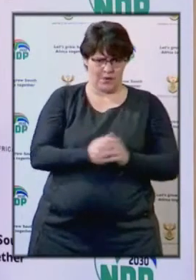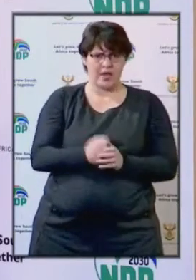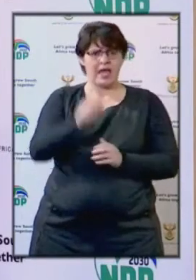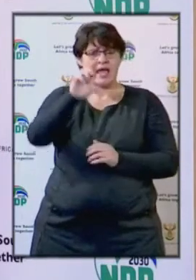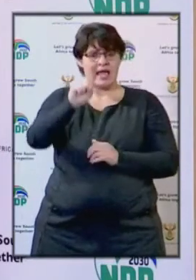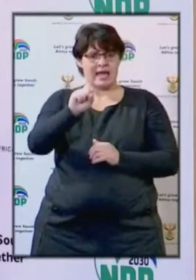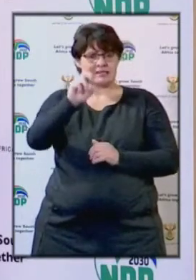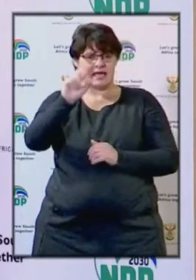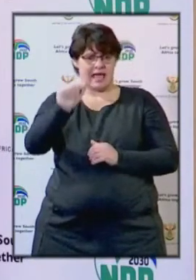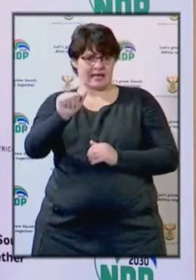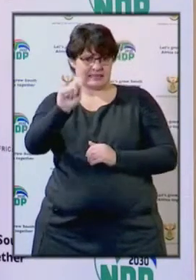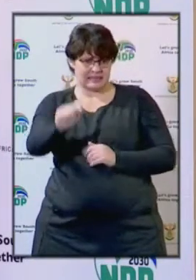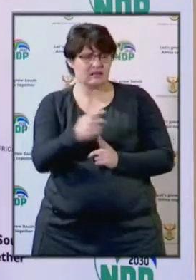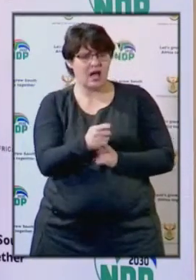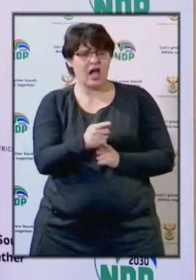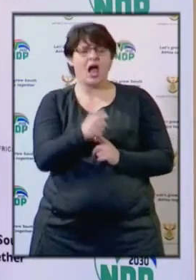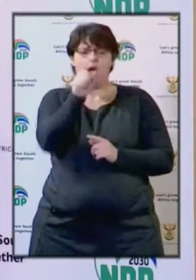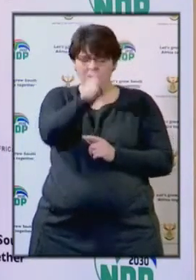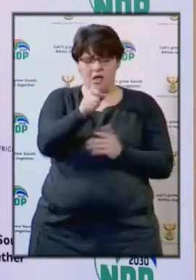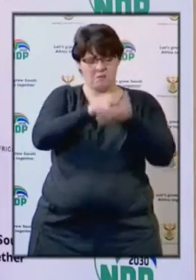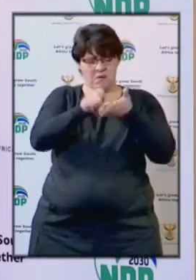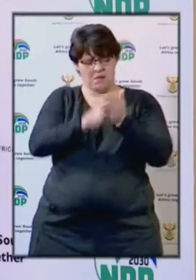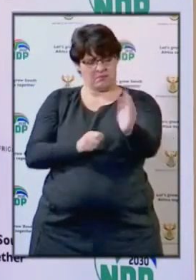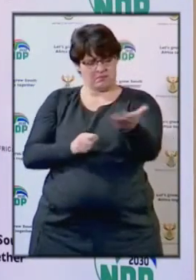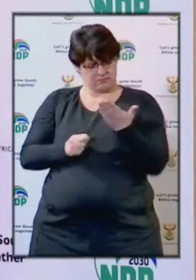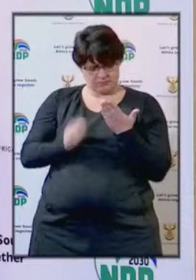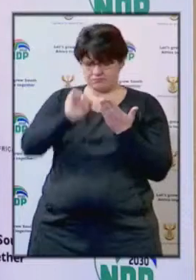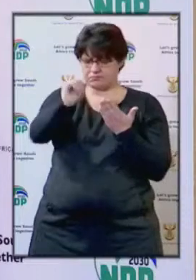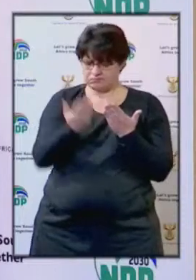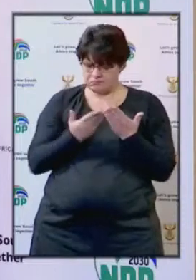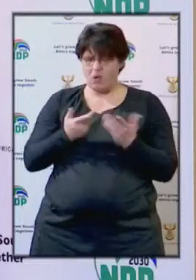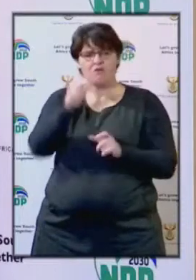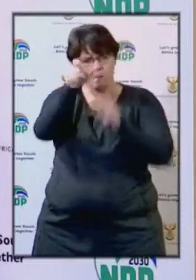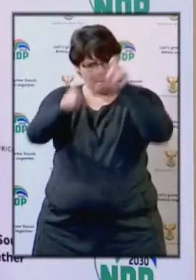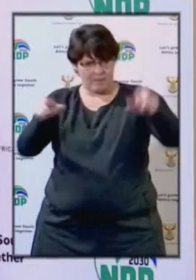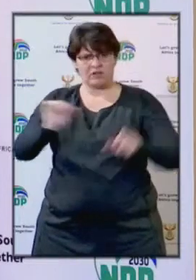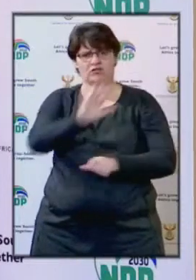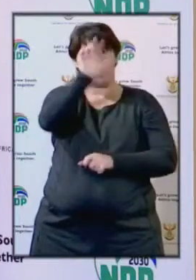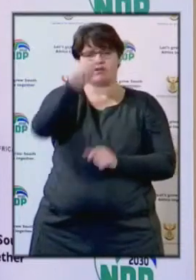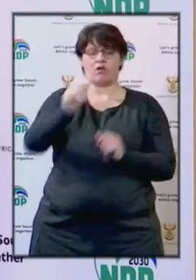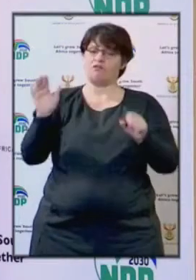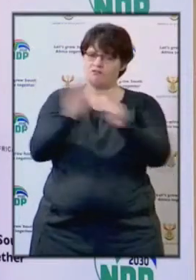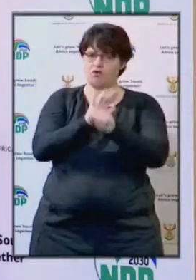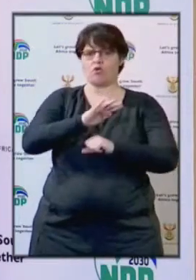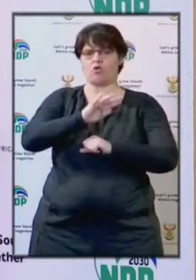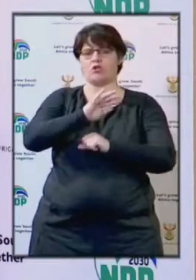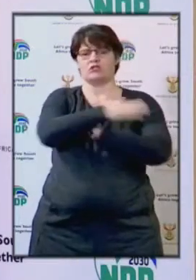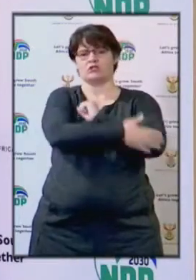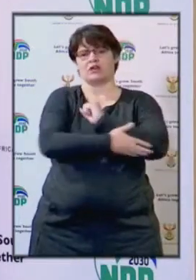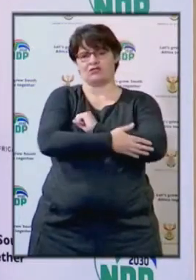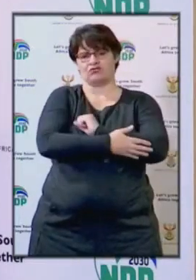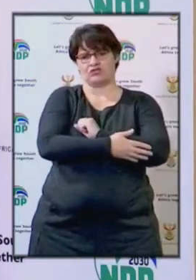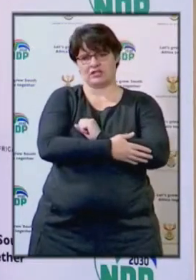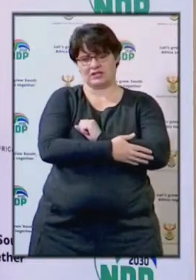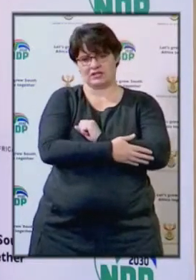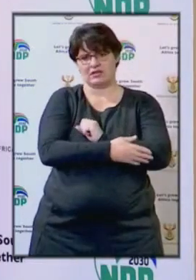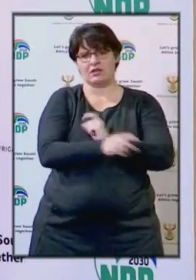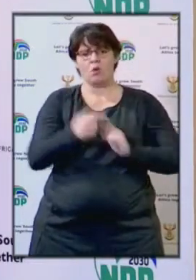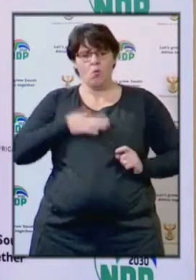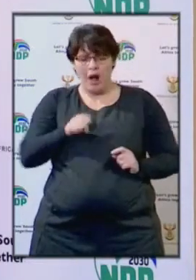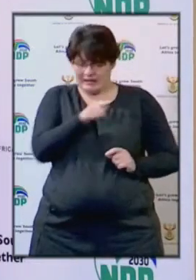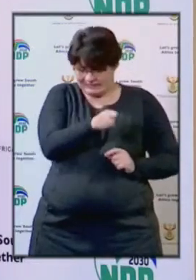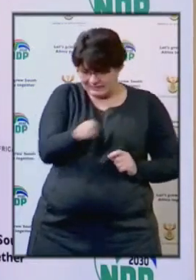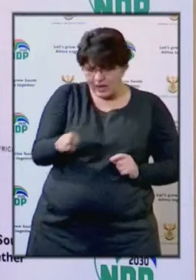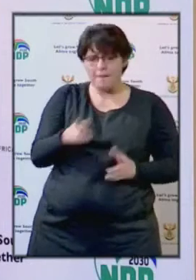and the department has also been receiving written submissions from South Africans across the country and we want to see our